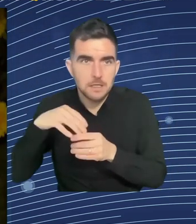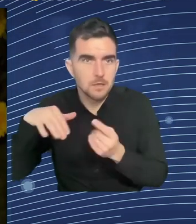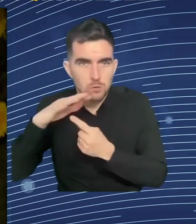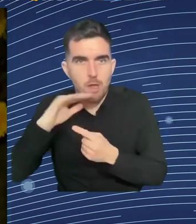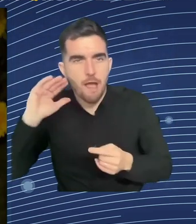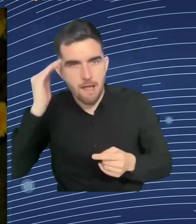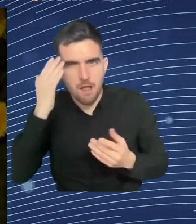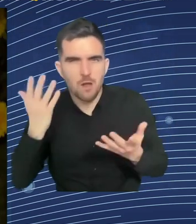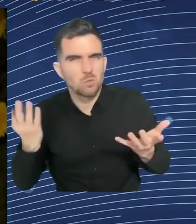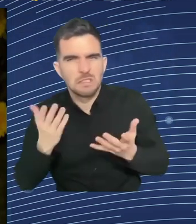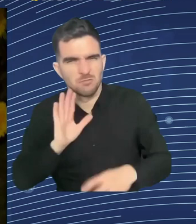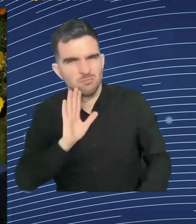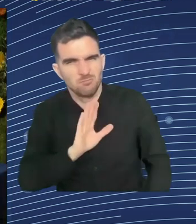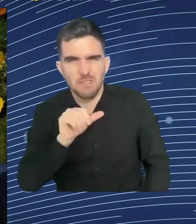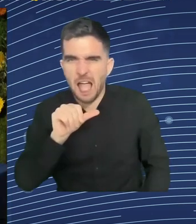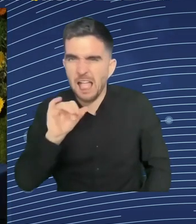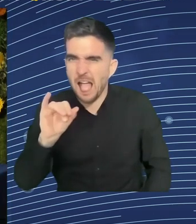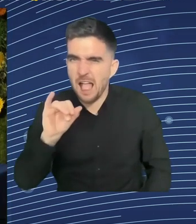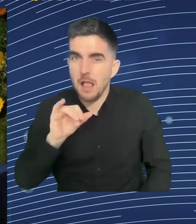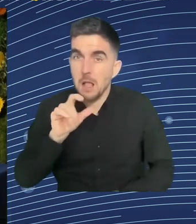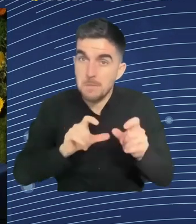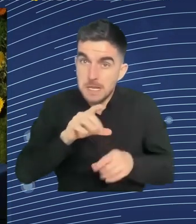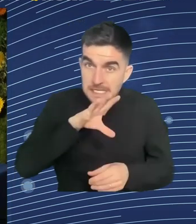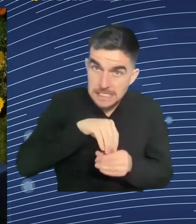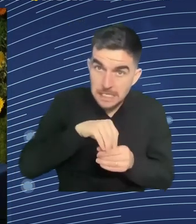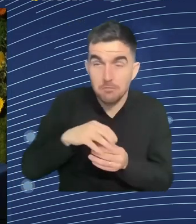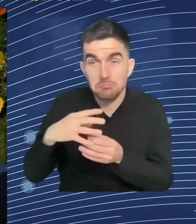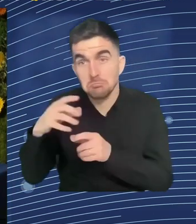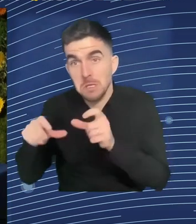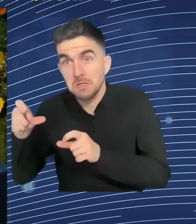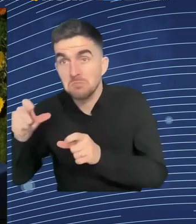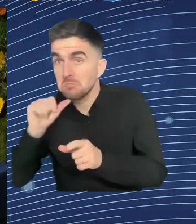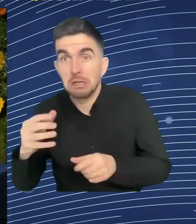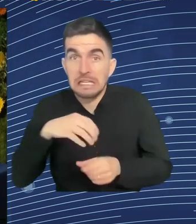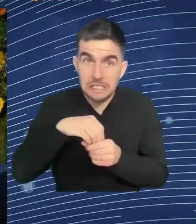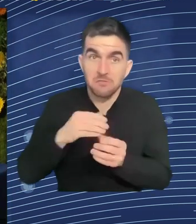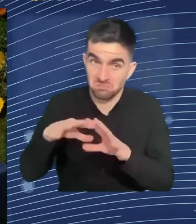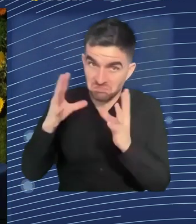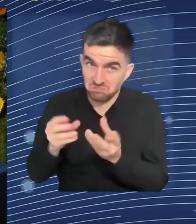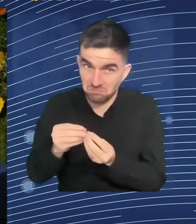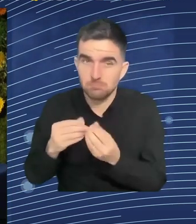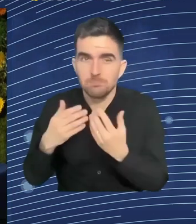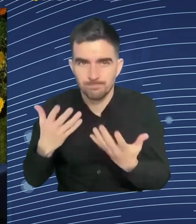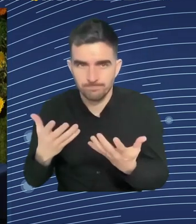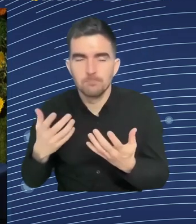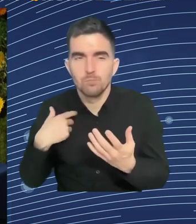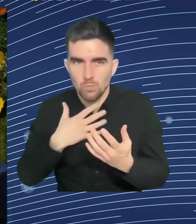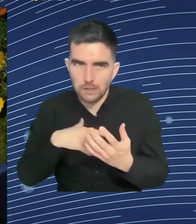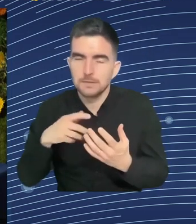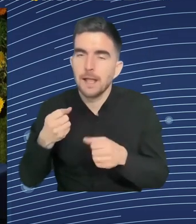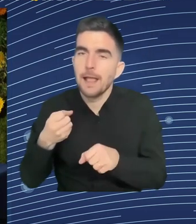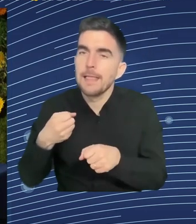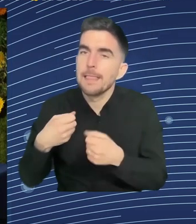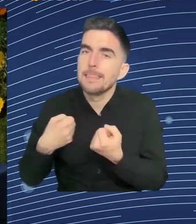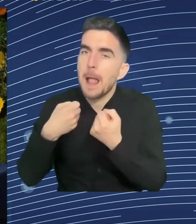environmental impact on AI. You have to make people meet employees on every sector so that they understand